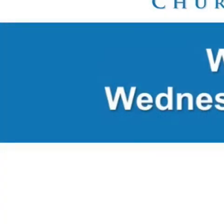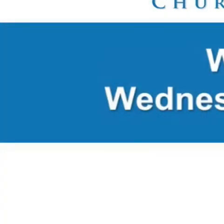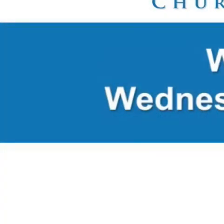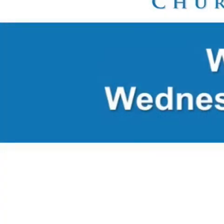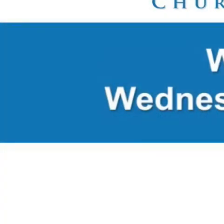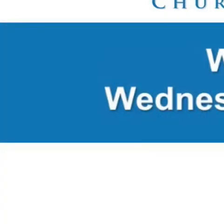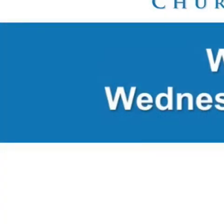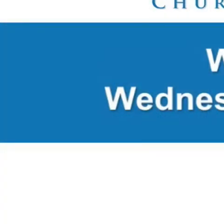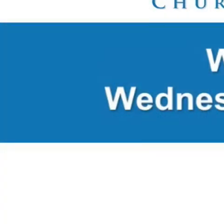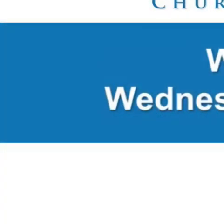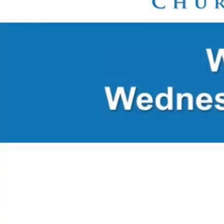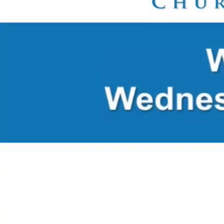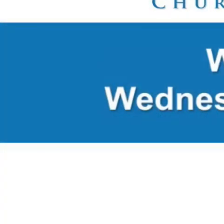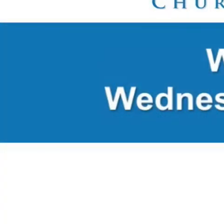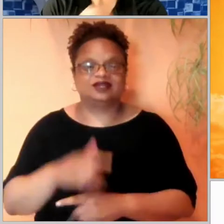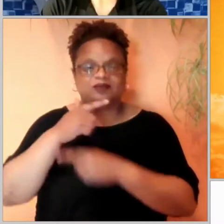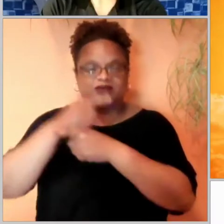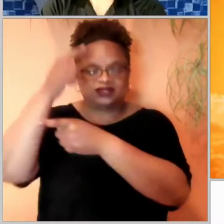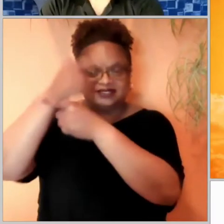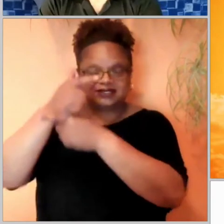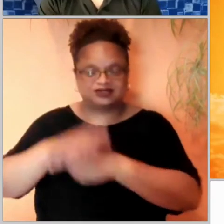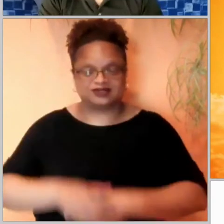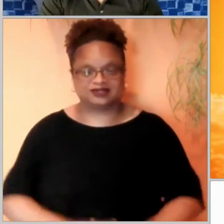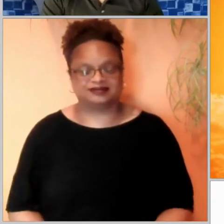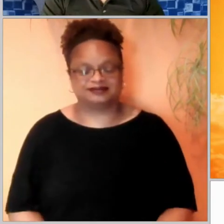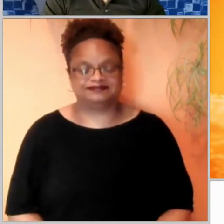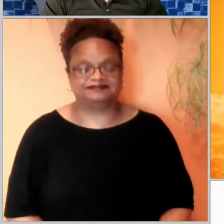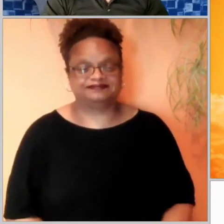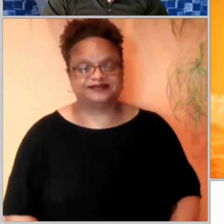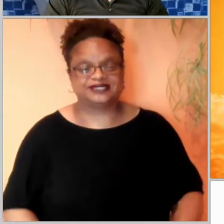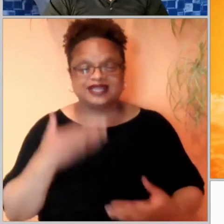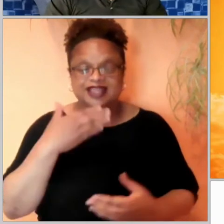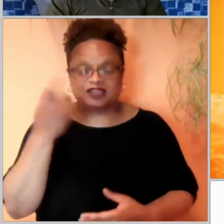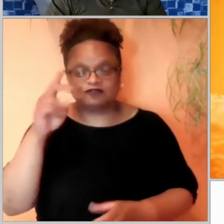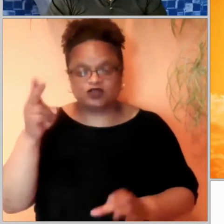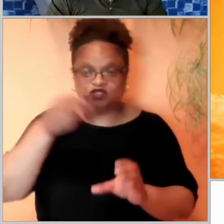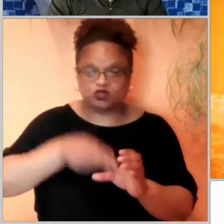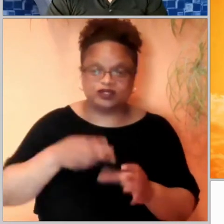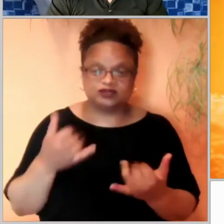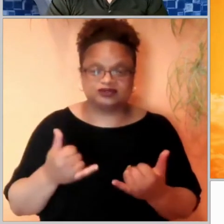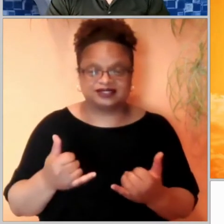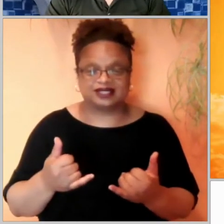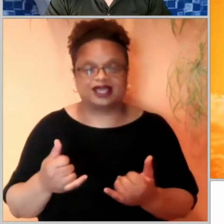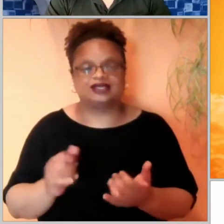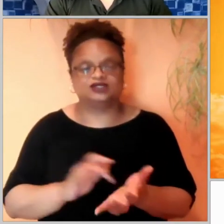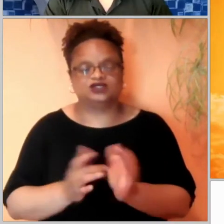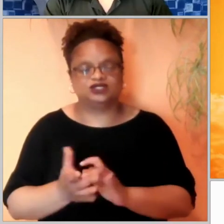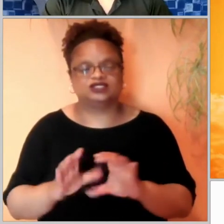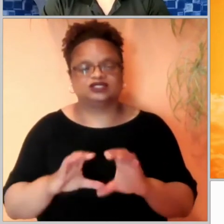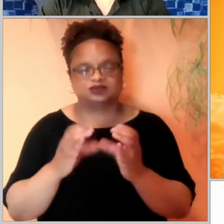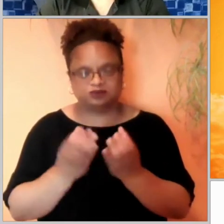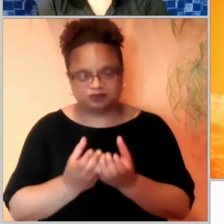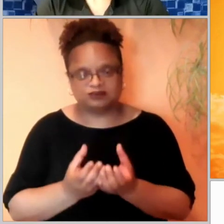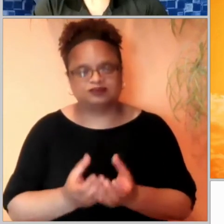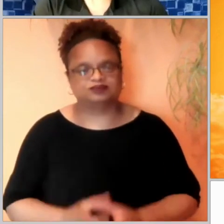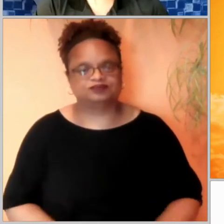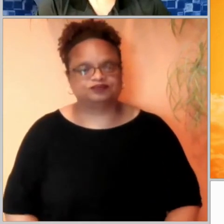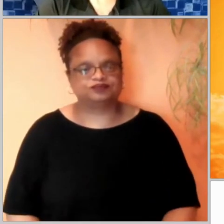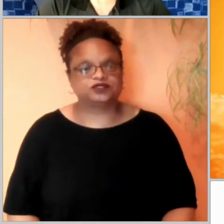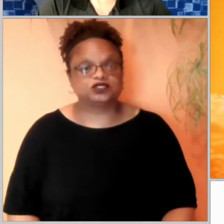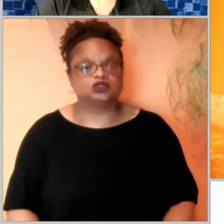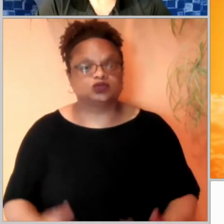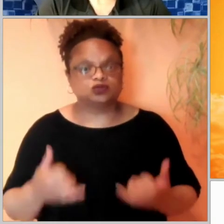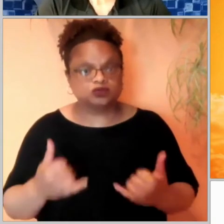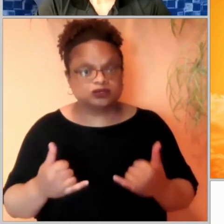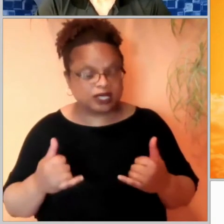Good evening, brothers and sisters. Thank you for joining us here for our Bible class tonight. Today, as you